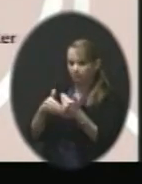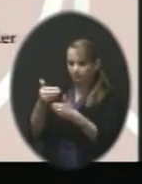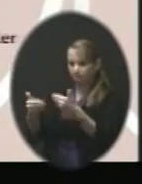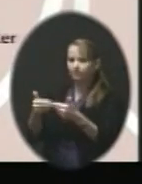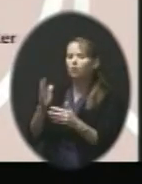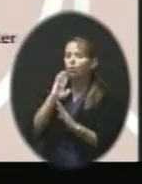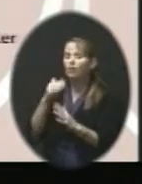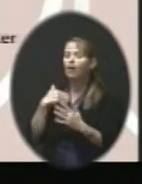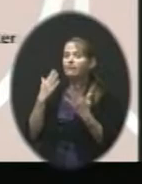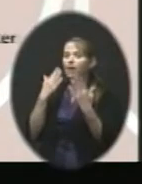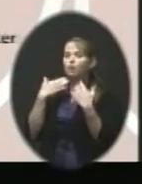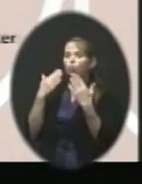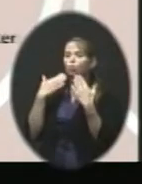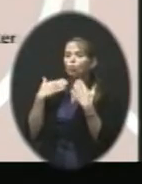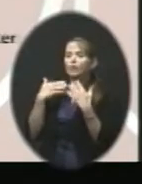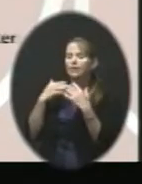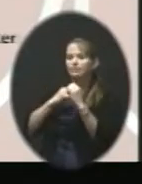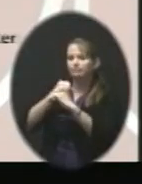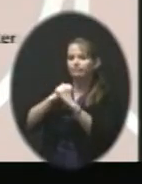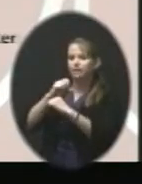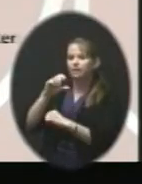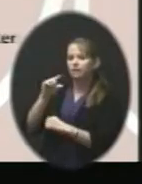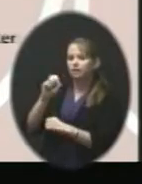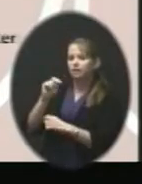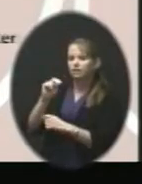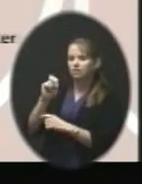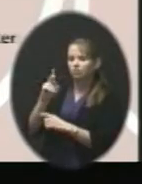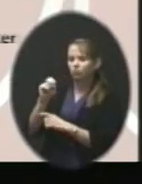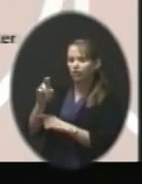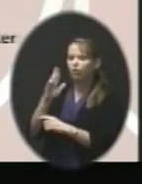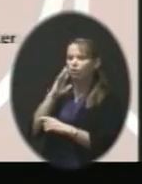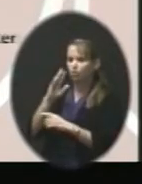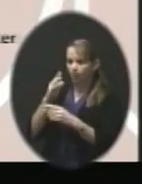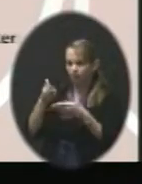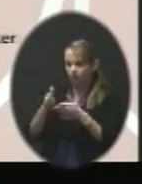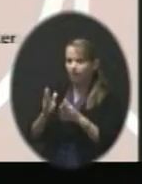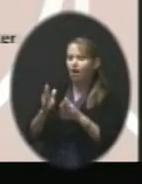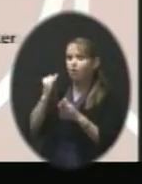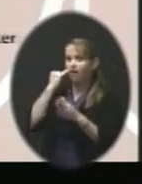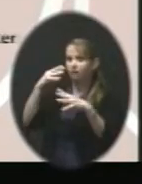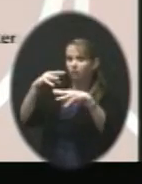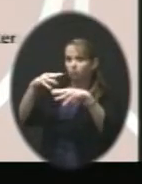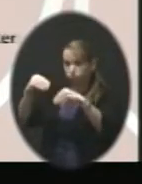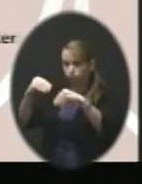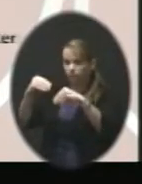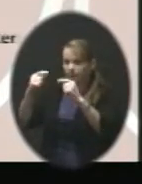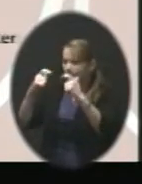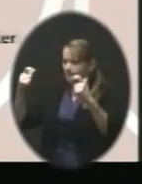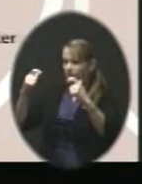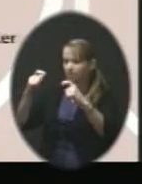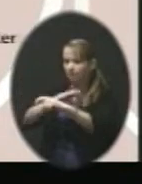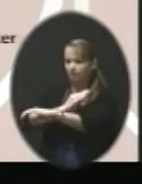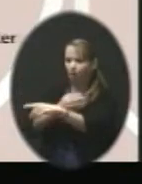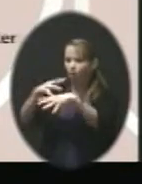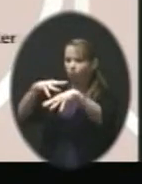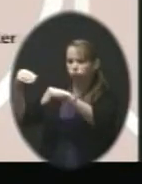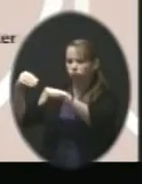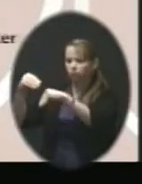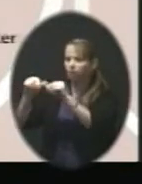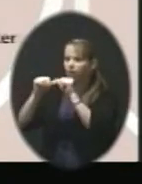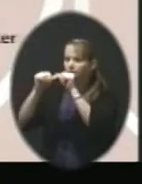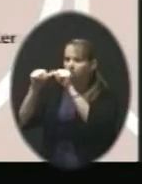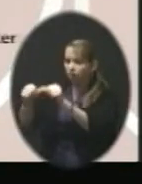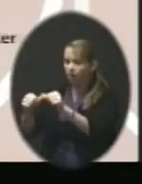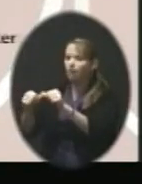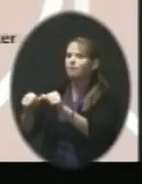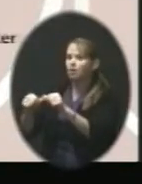to keep things up and running for a length of time that will at least allow us if we have a major power failure for a long period of